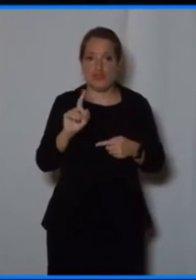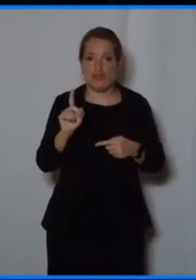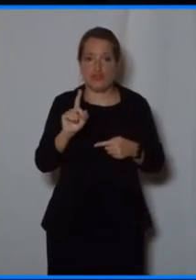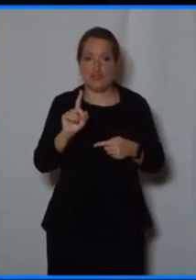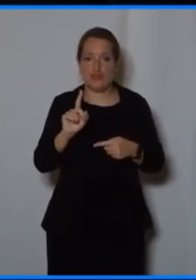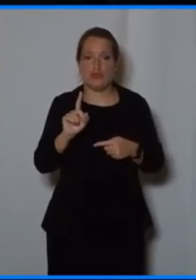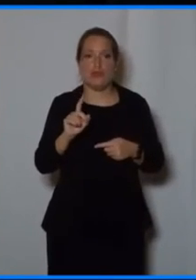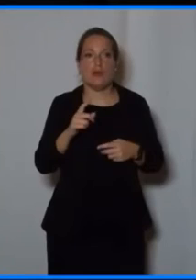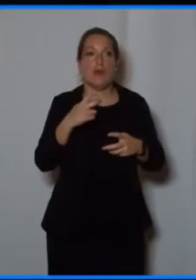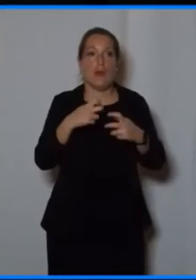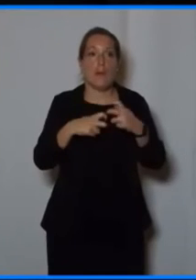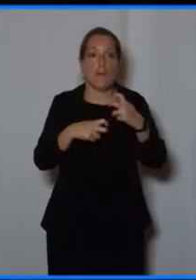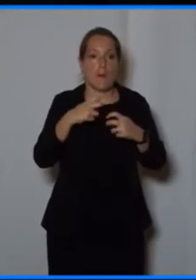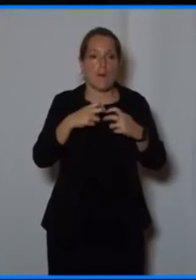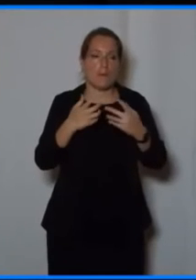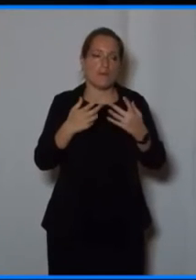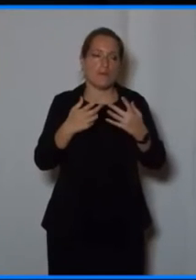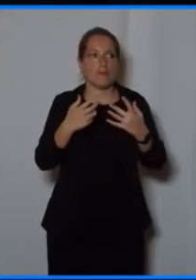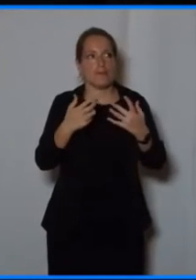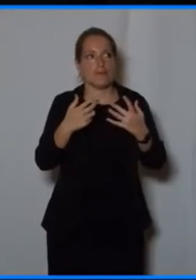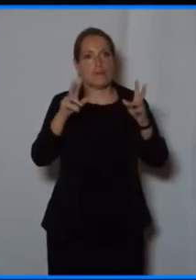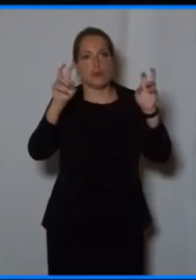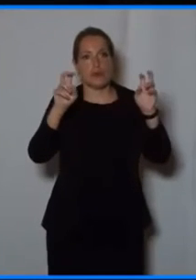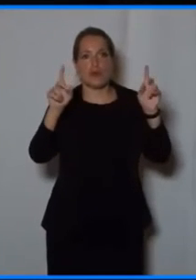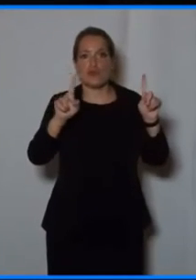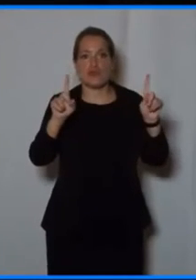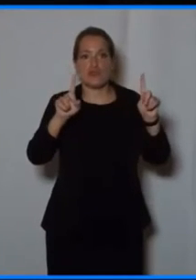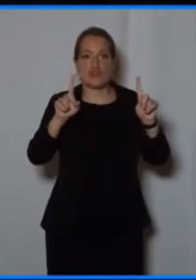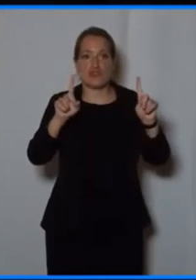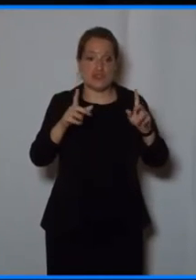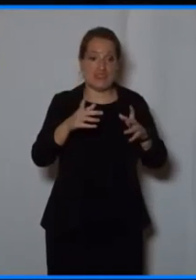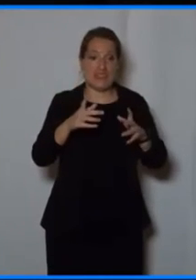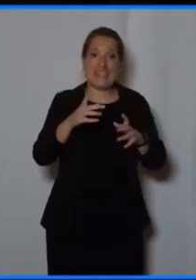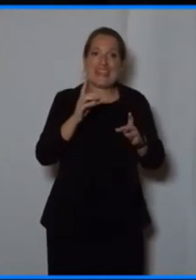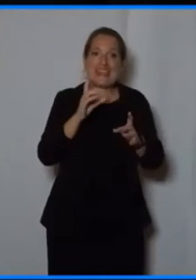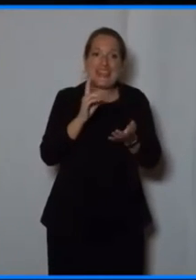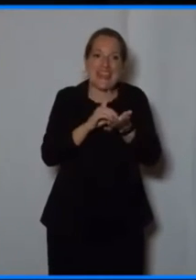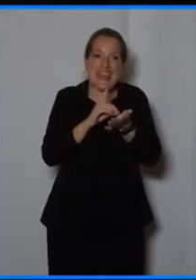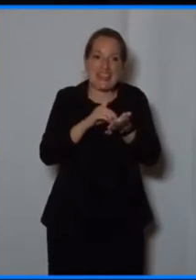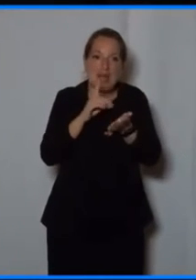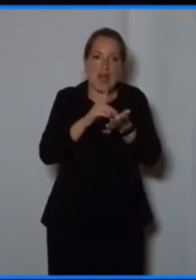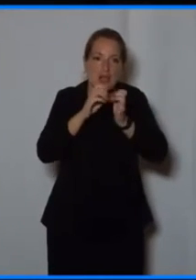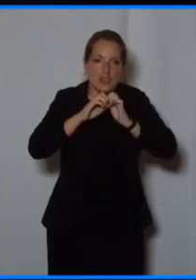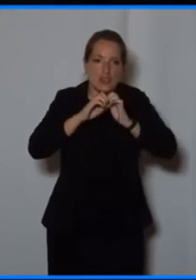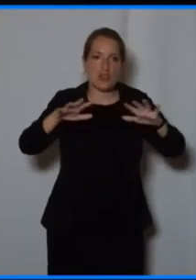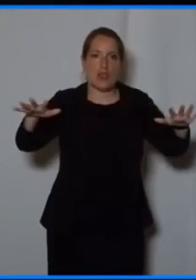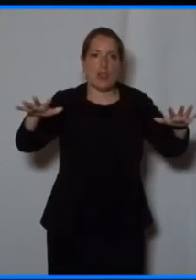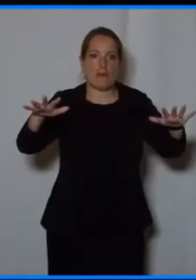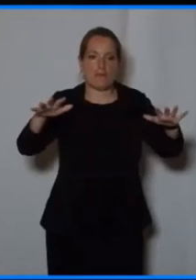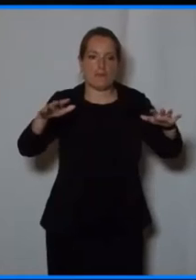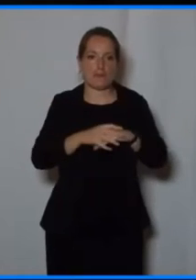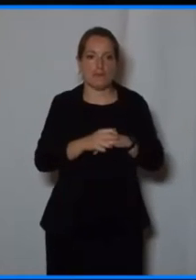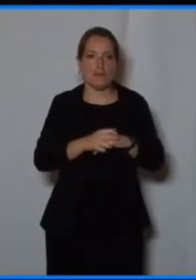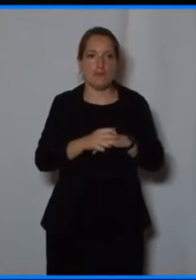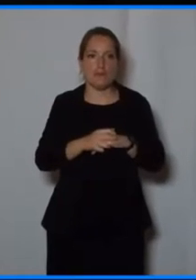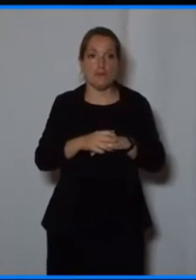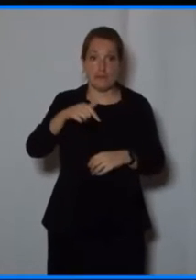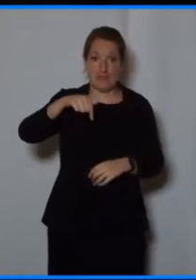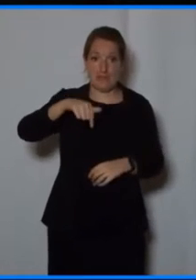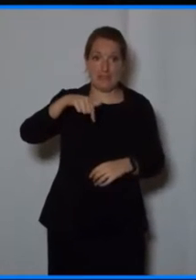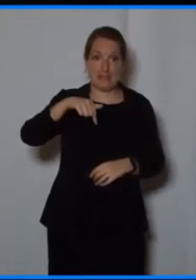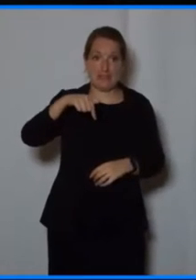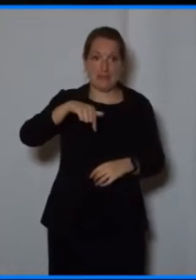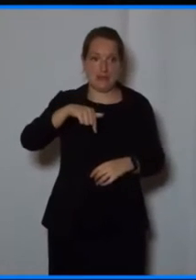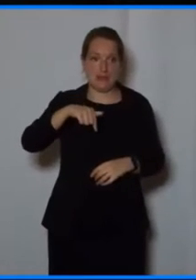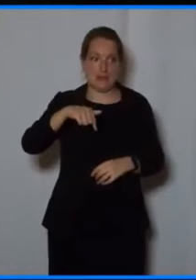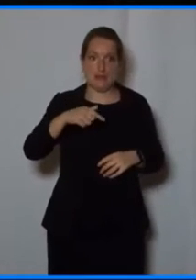business of data sharing and reuse. know, we live in a society increasingly that is fueled